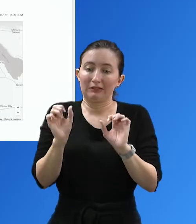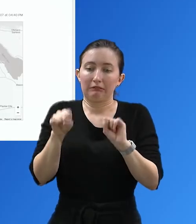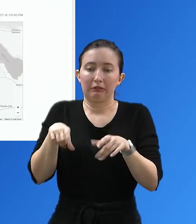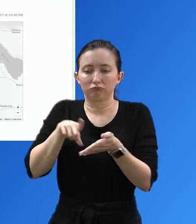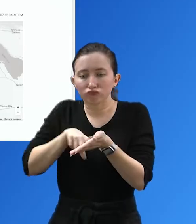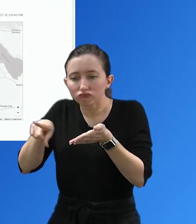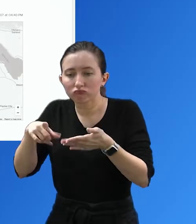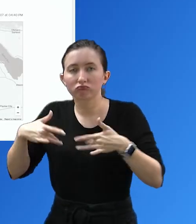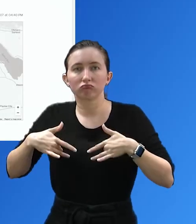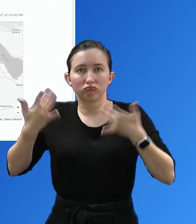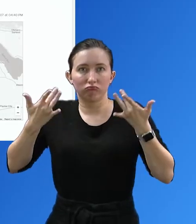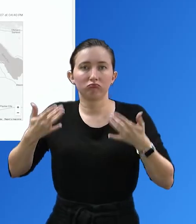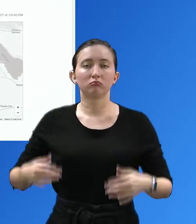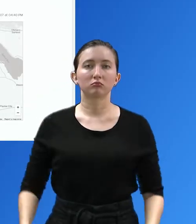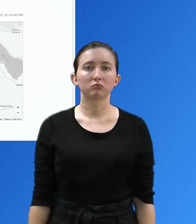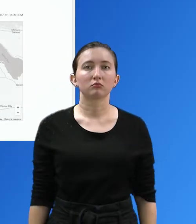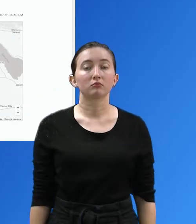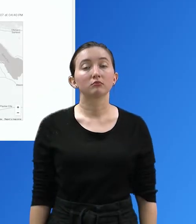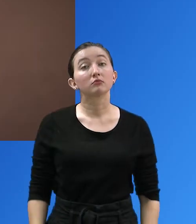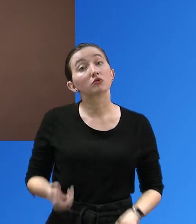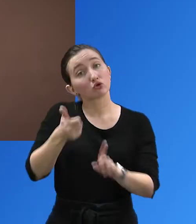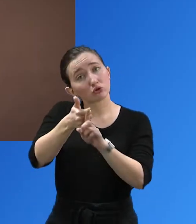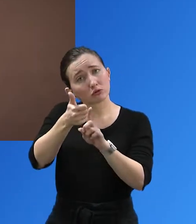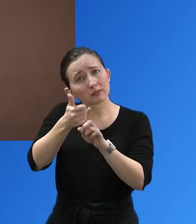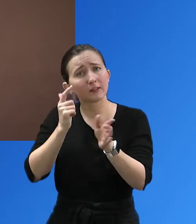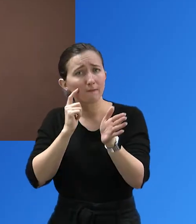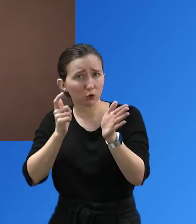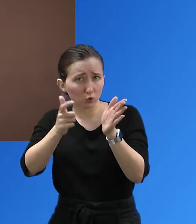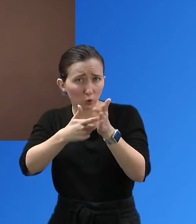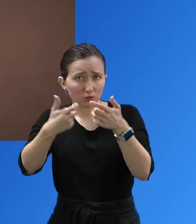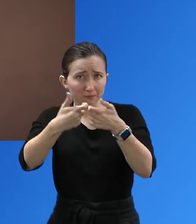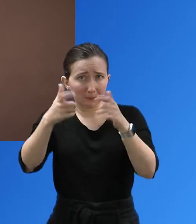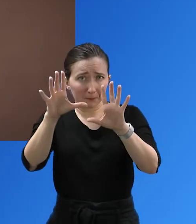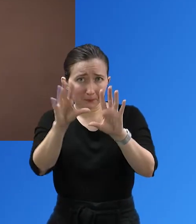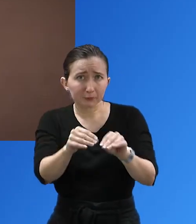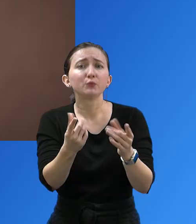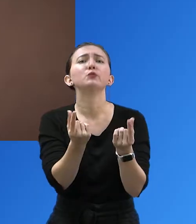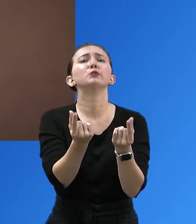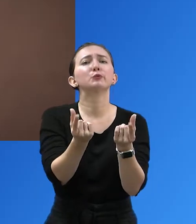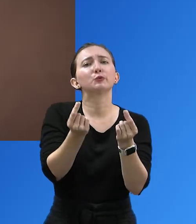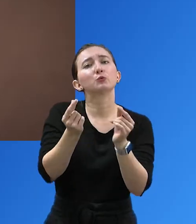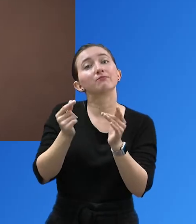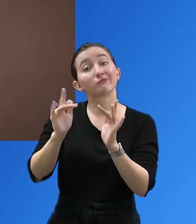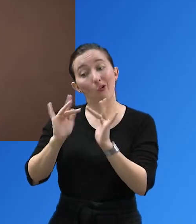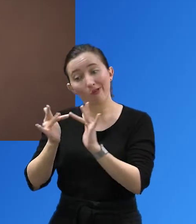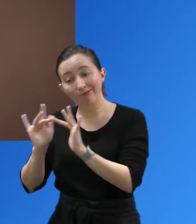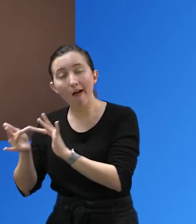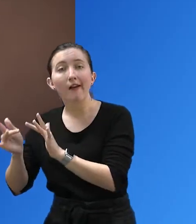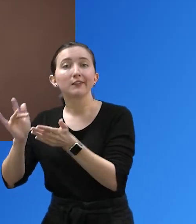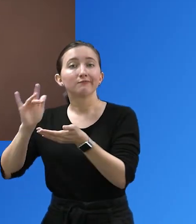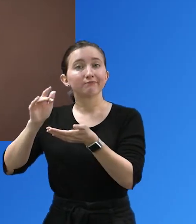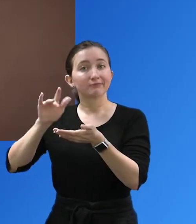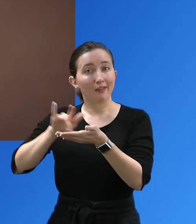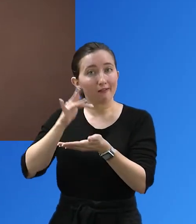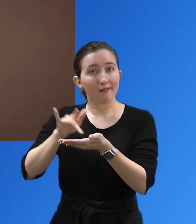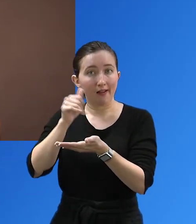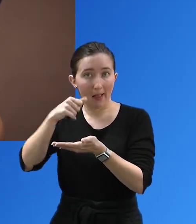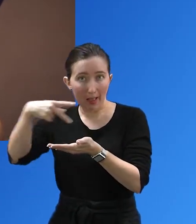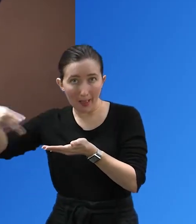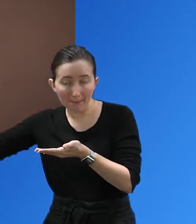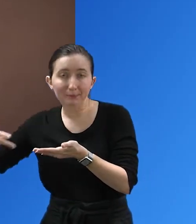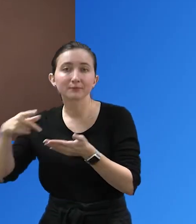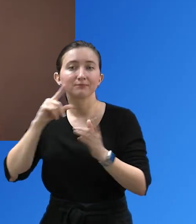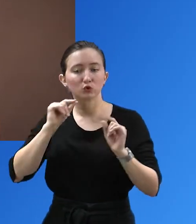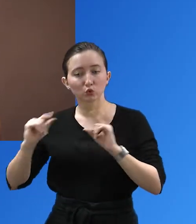fastest way to receive updates. If you have an outage to report, go online, use our mobile app, social media like Twitter,